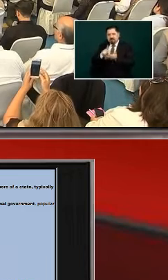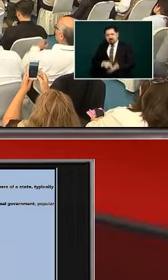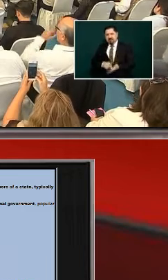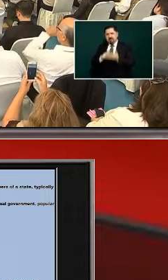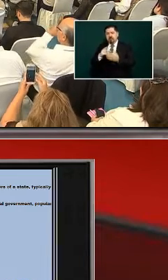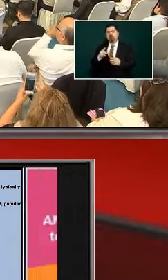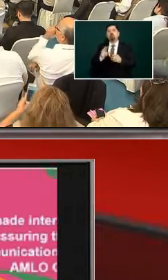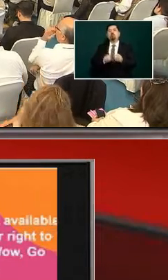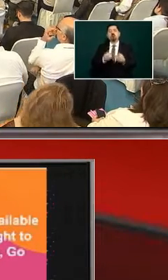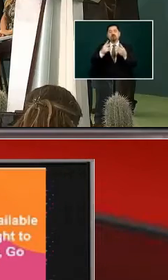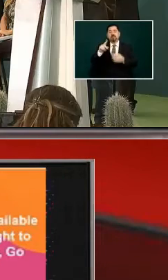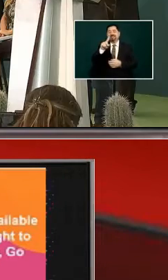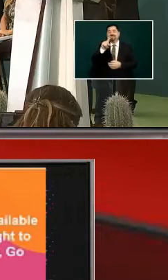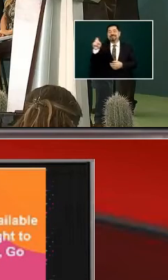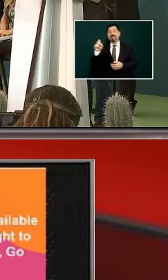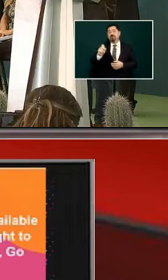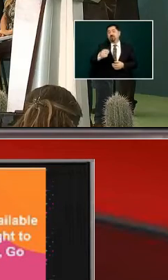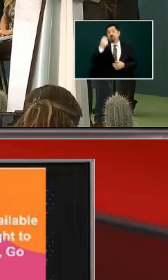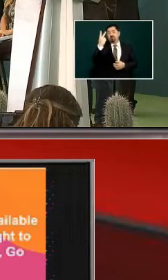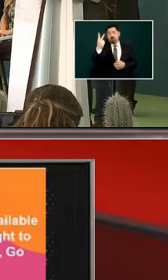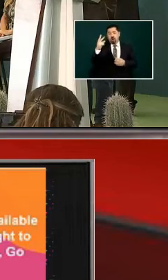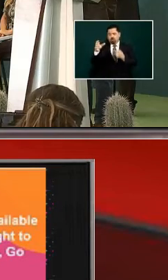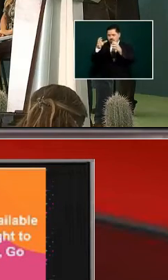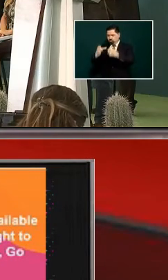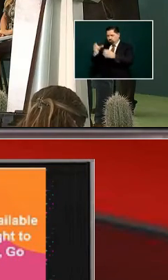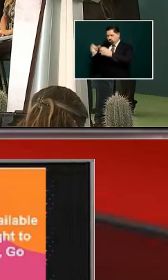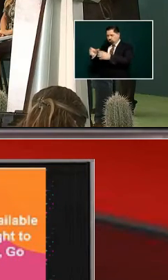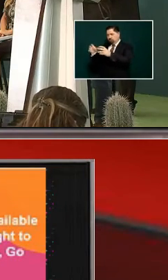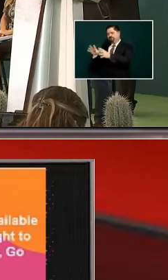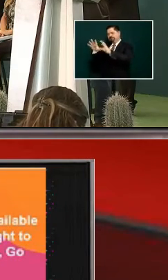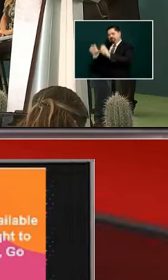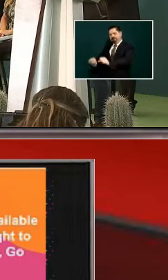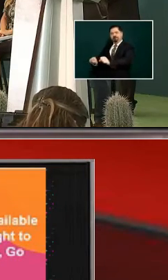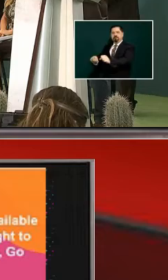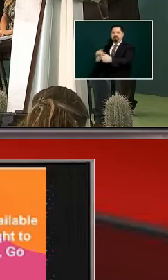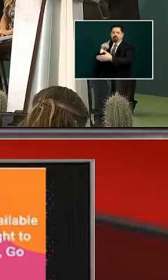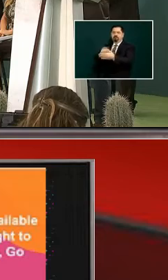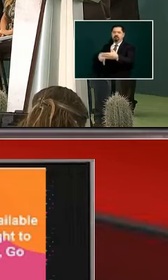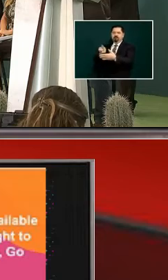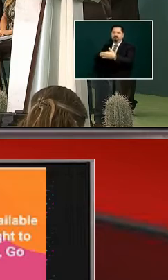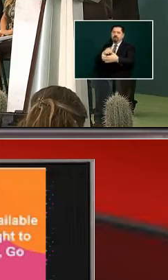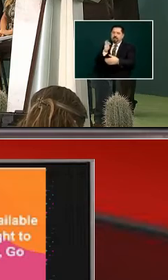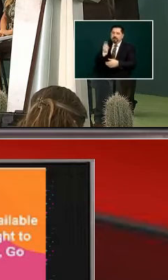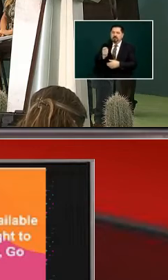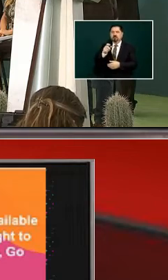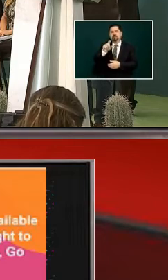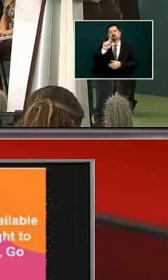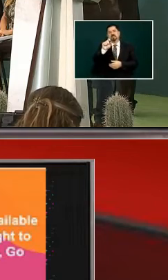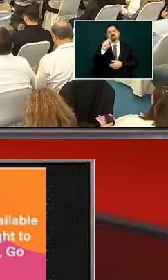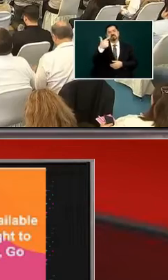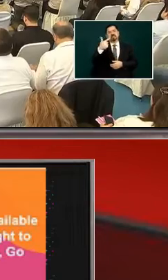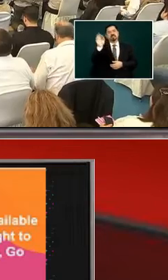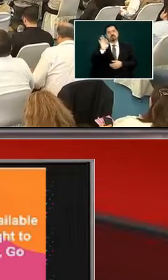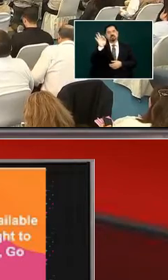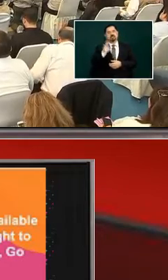so they're trying to cut down the corruption in gas because there was a lot of cheating and people were